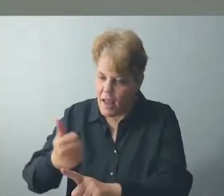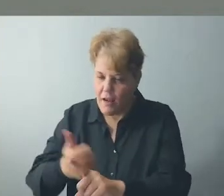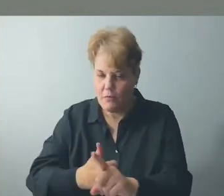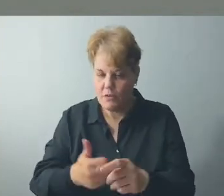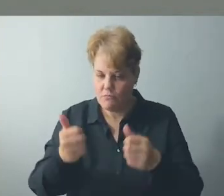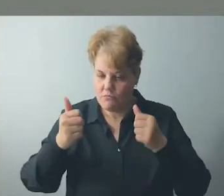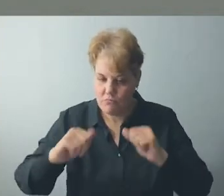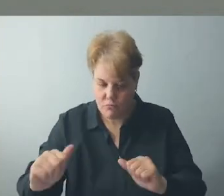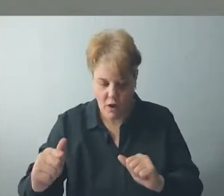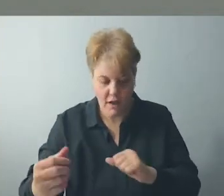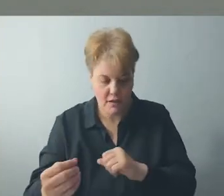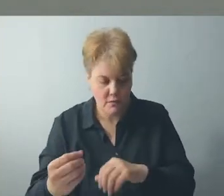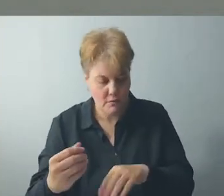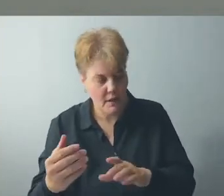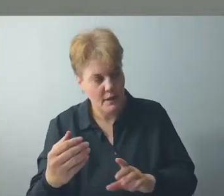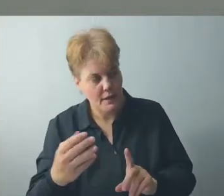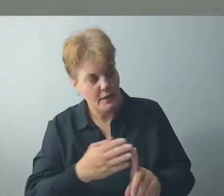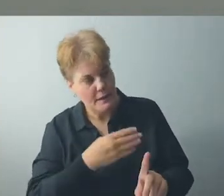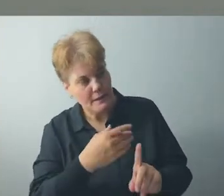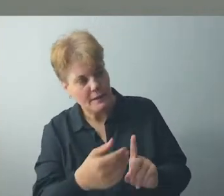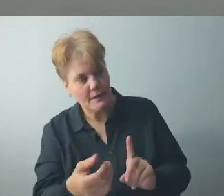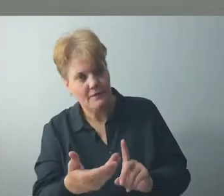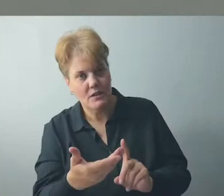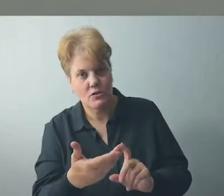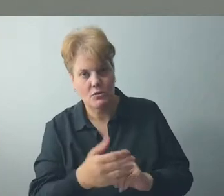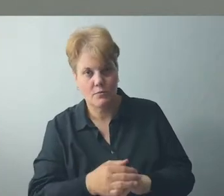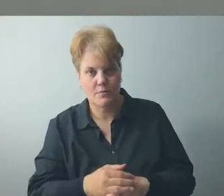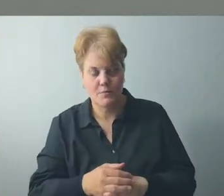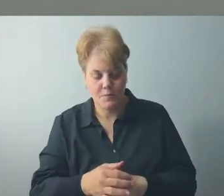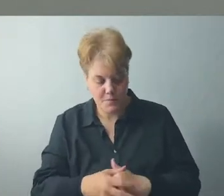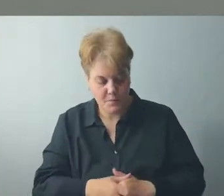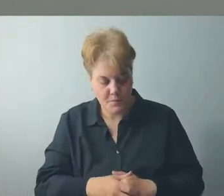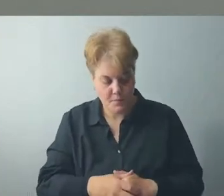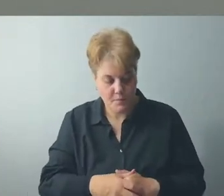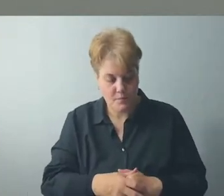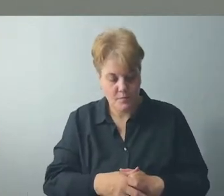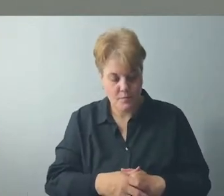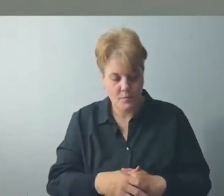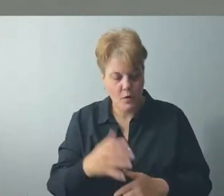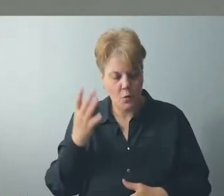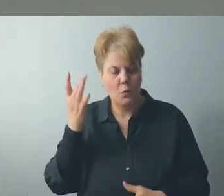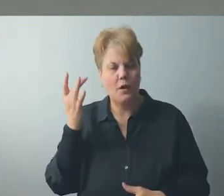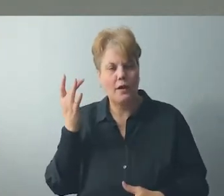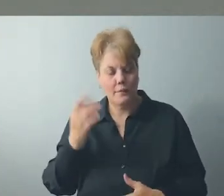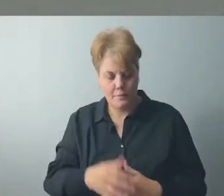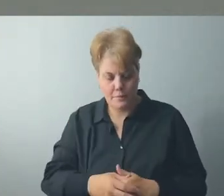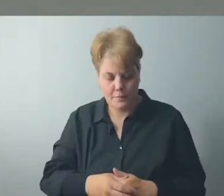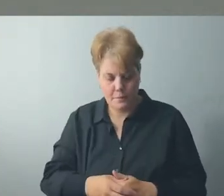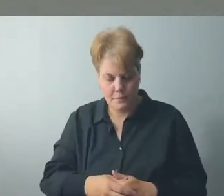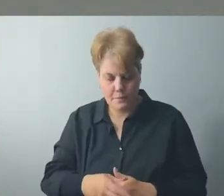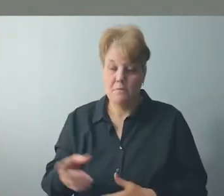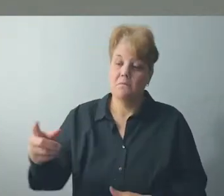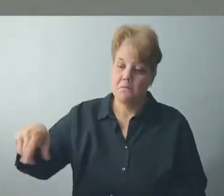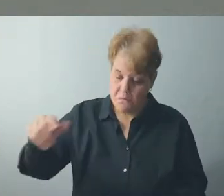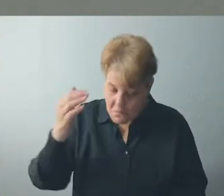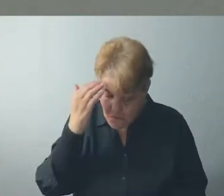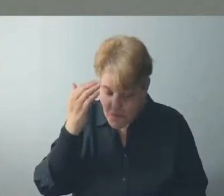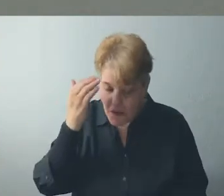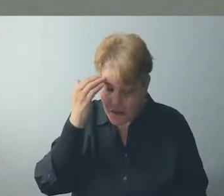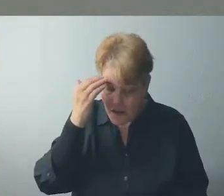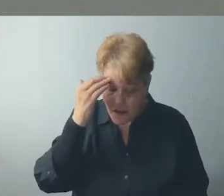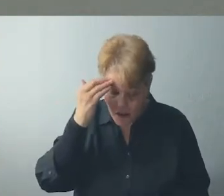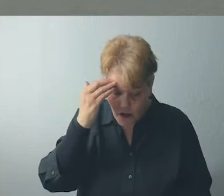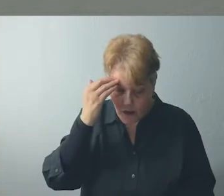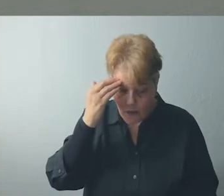Because they realize that you're indeed going to listen to someone, and whomever you listen to will have a great influence